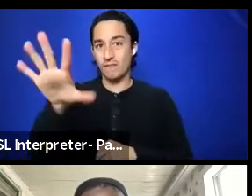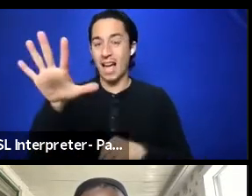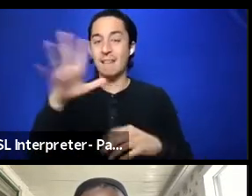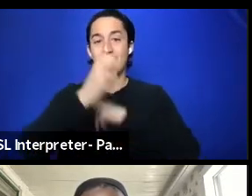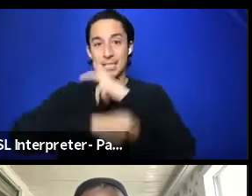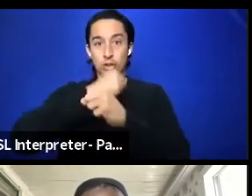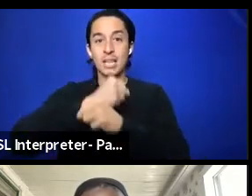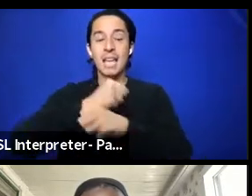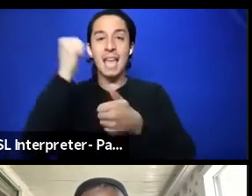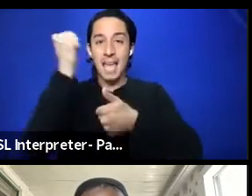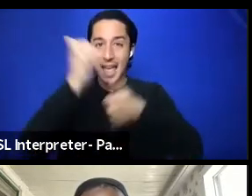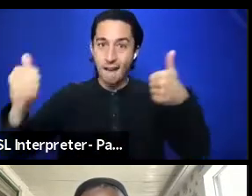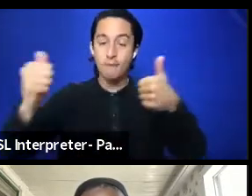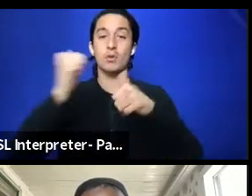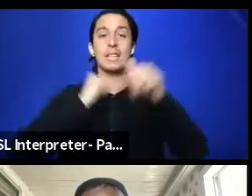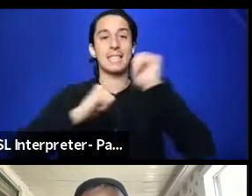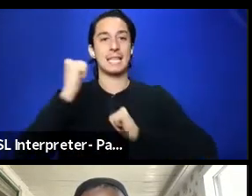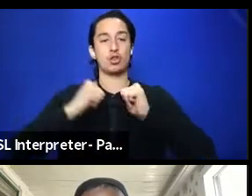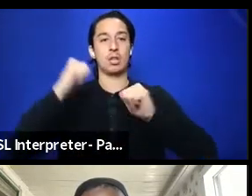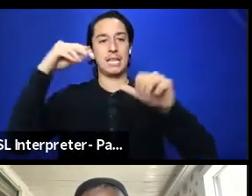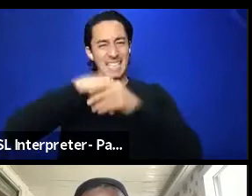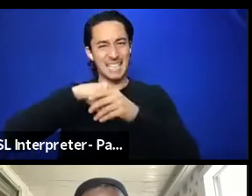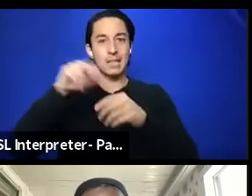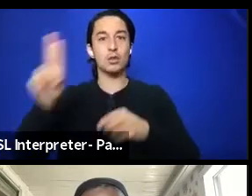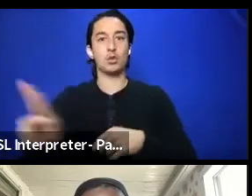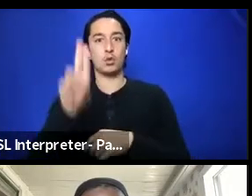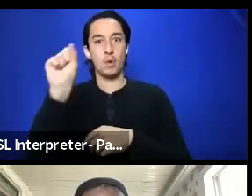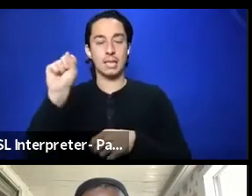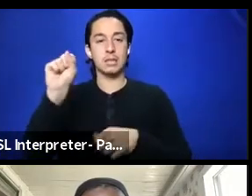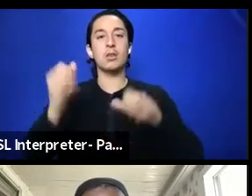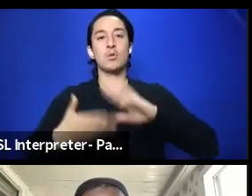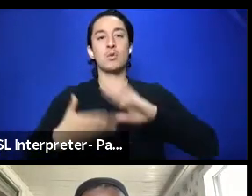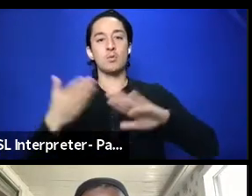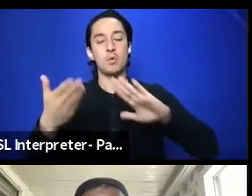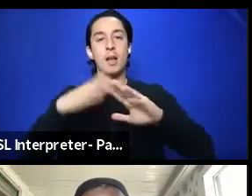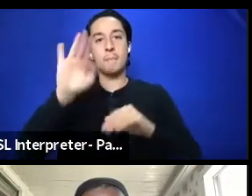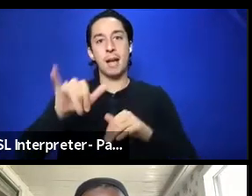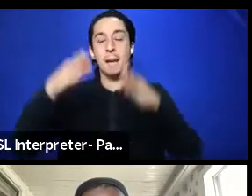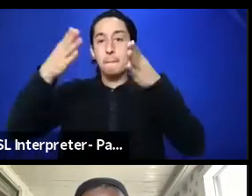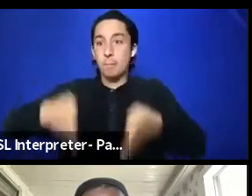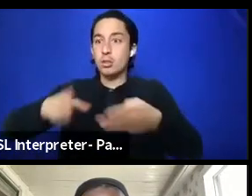every theater in the US was run by a person of color?